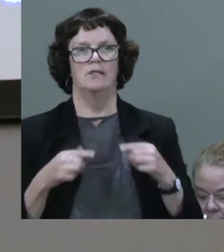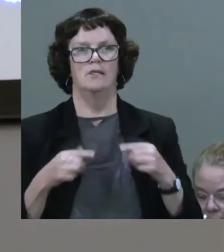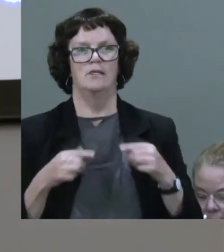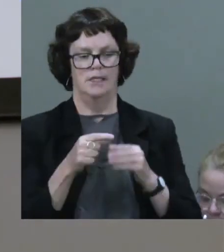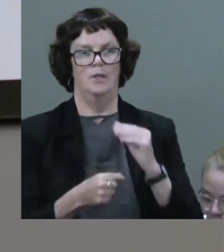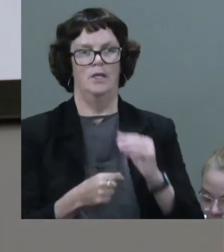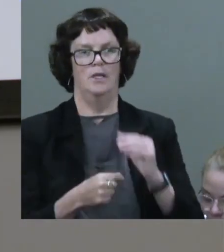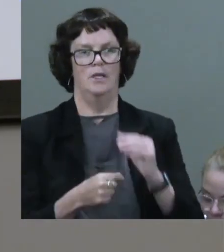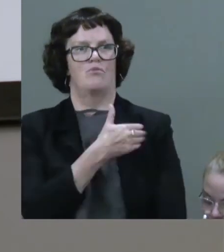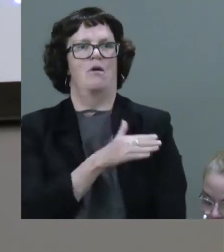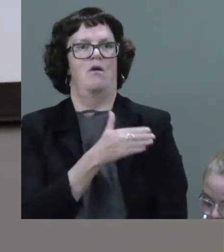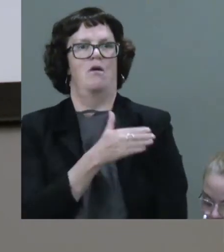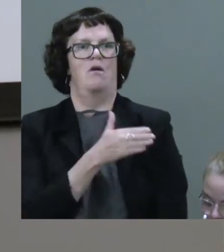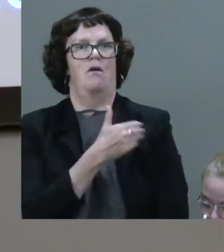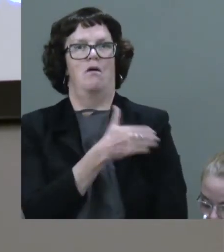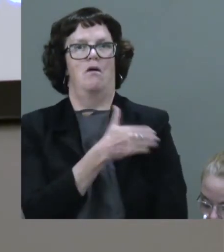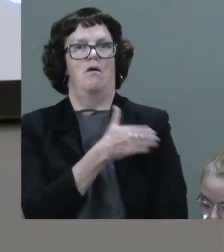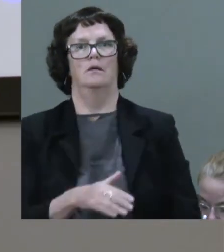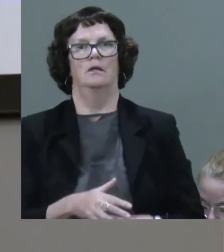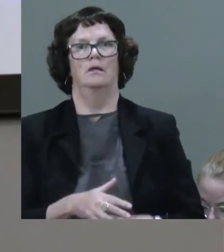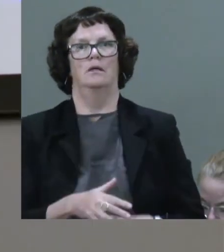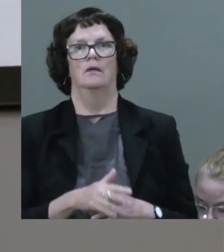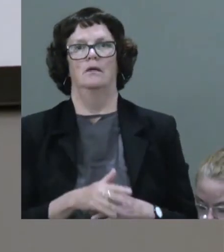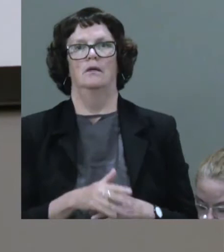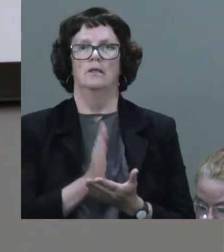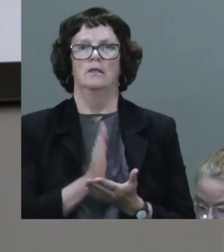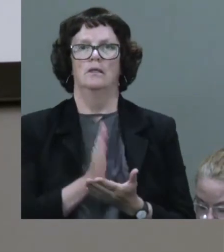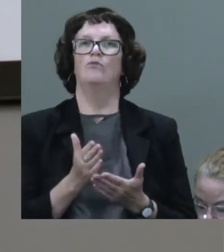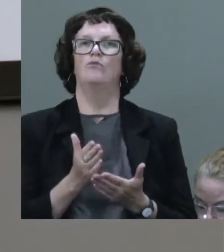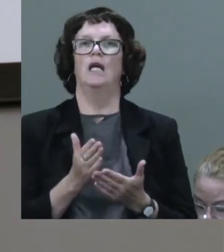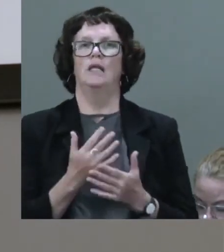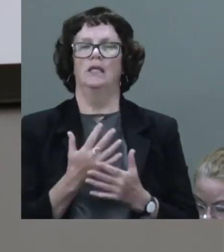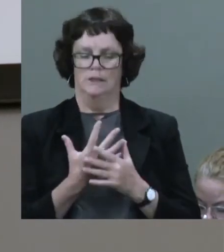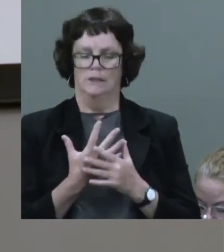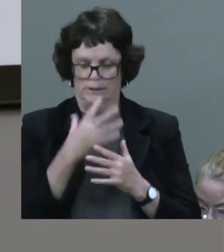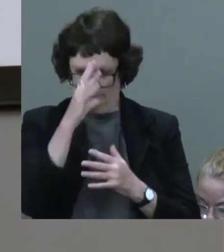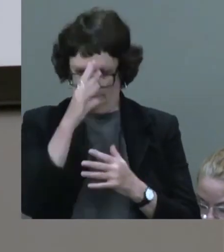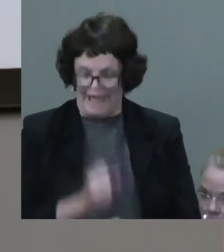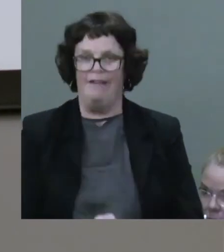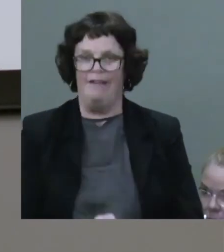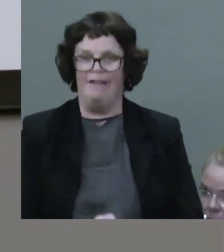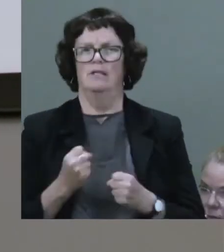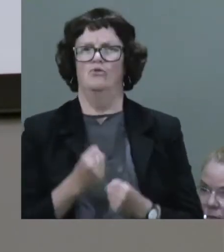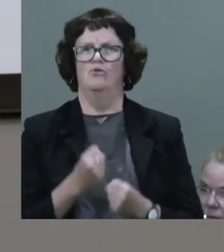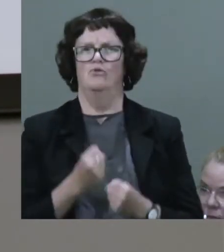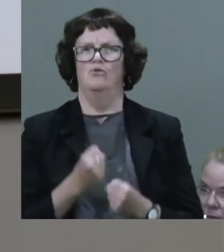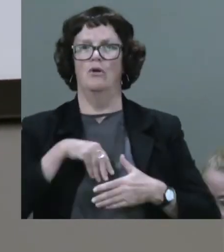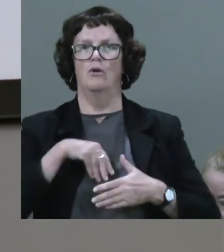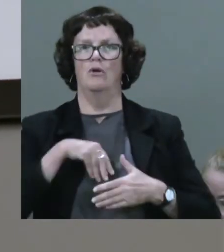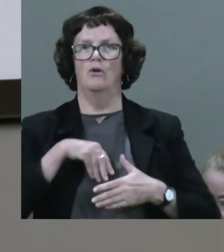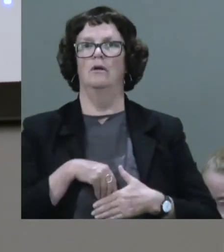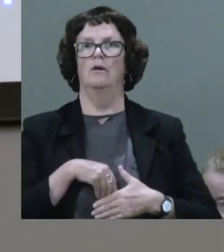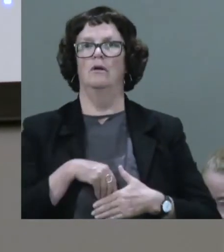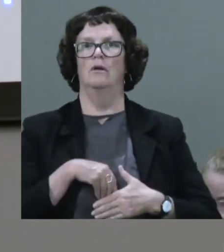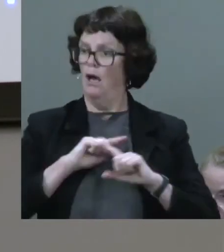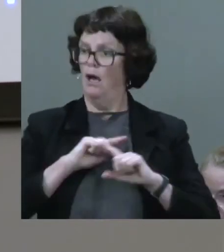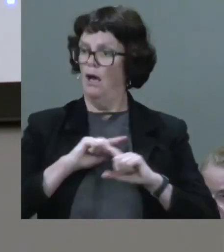that real, like, that real deep sense and belief that not only are we okay,